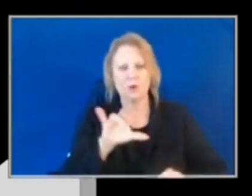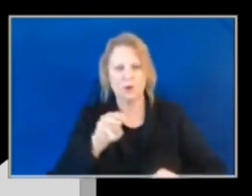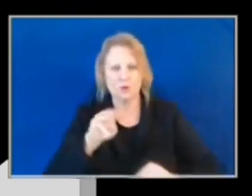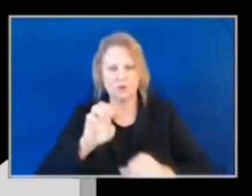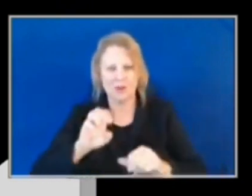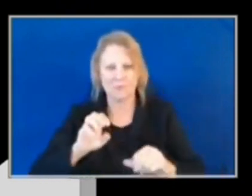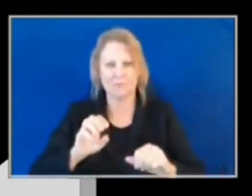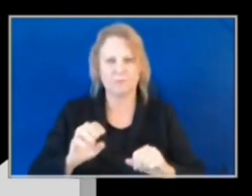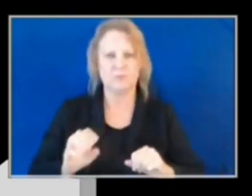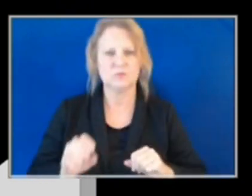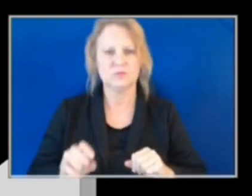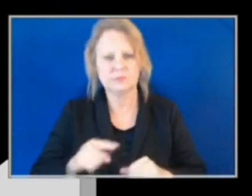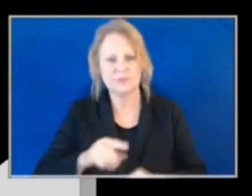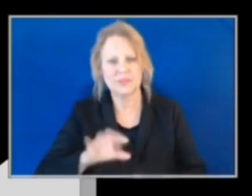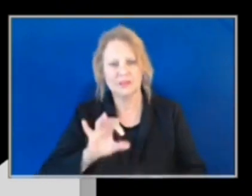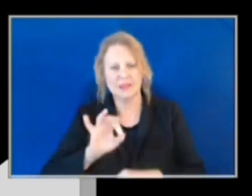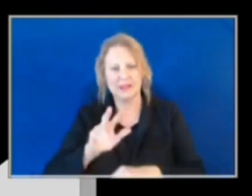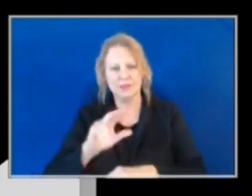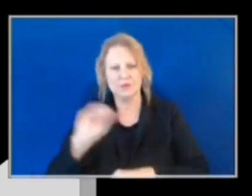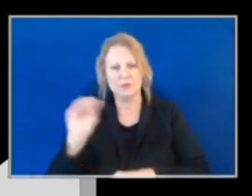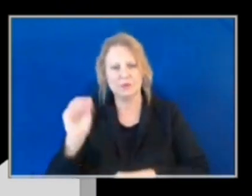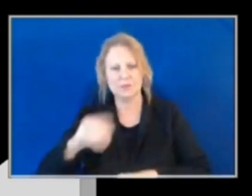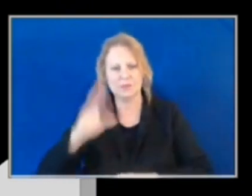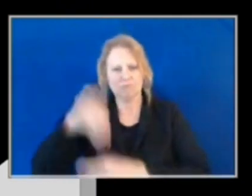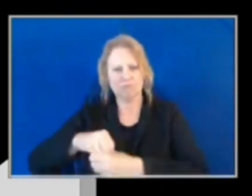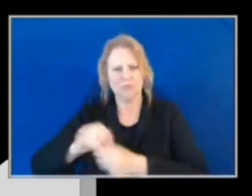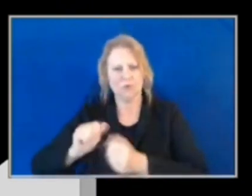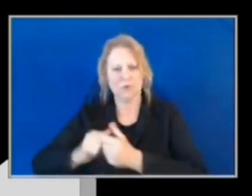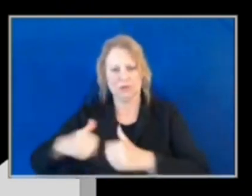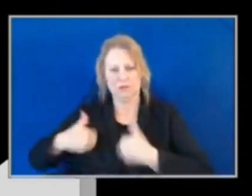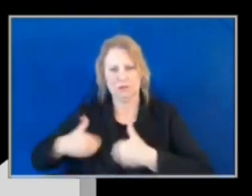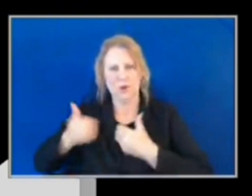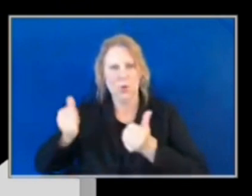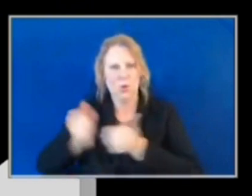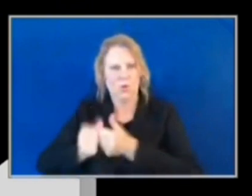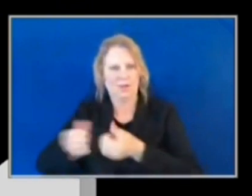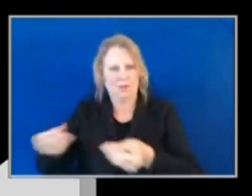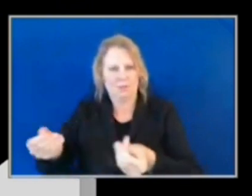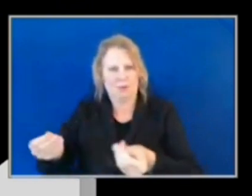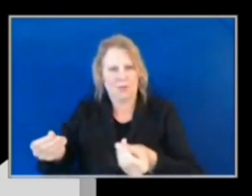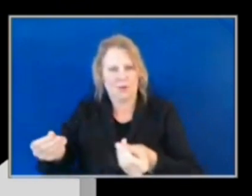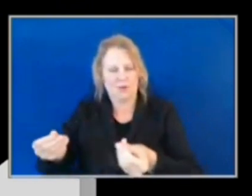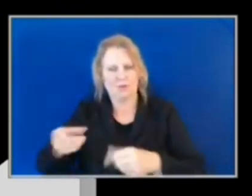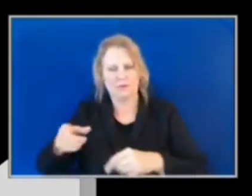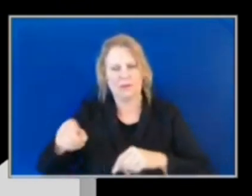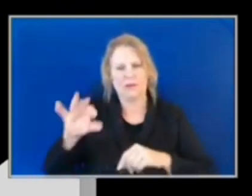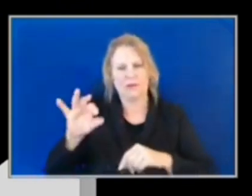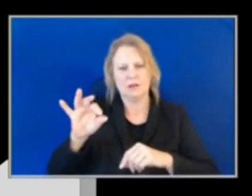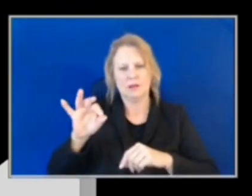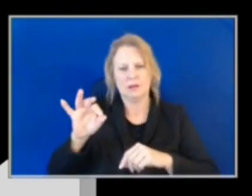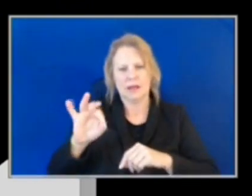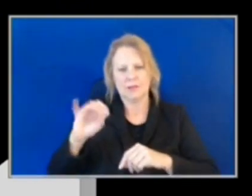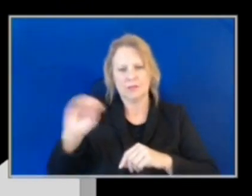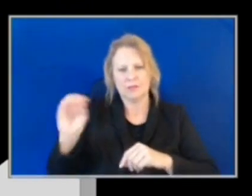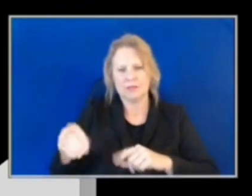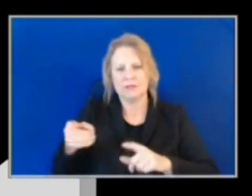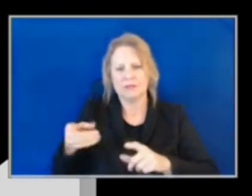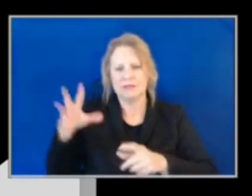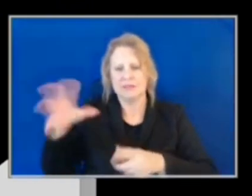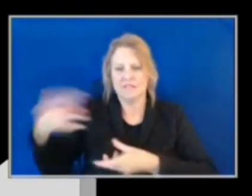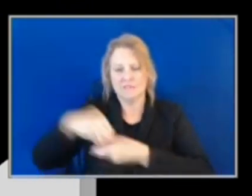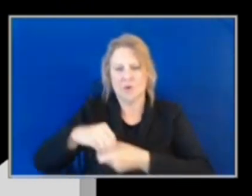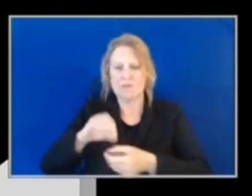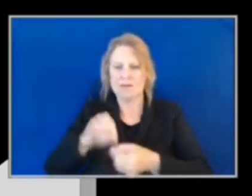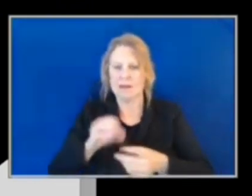increase in juvenile involvement in property crimes. It's a 93 percent increase in their involvement in overall property crimes